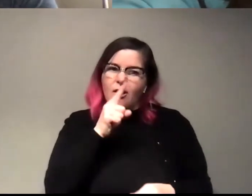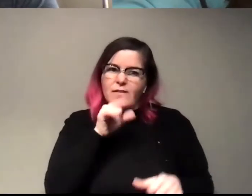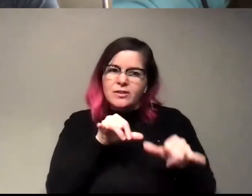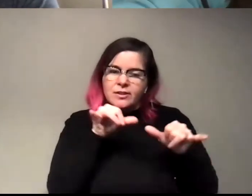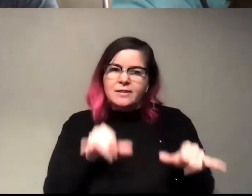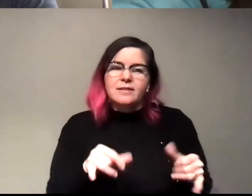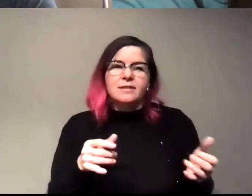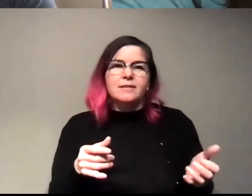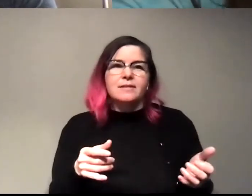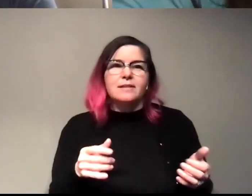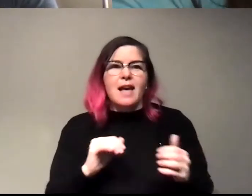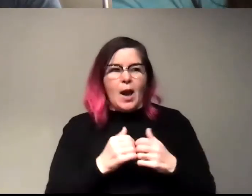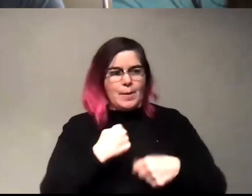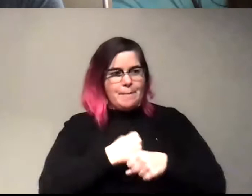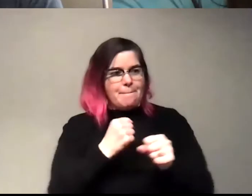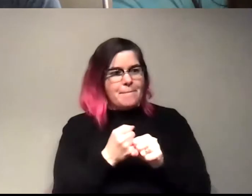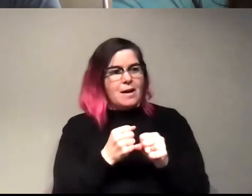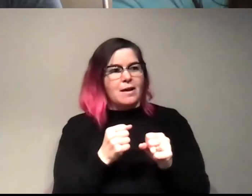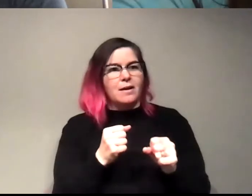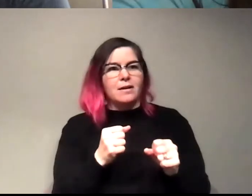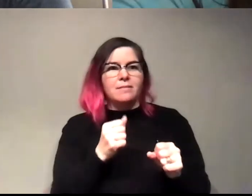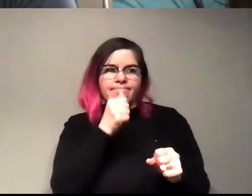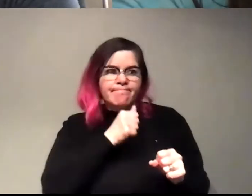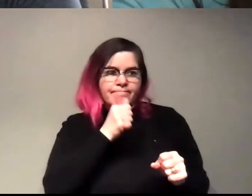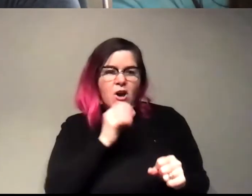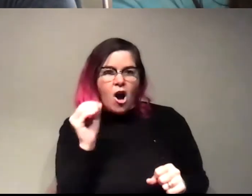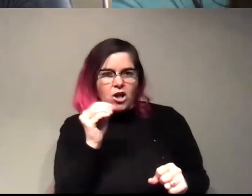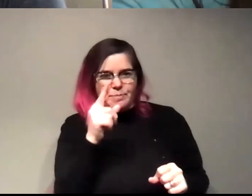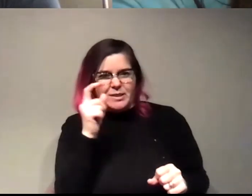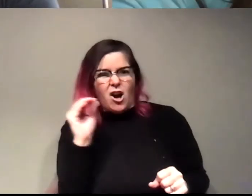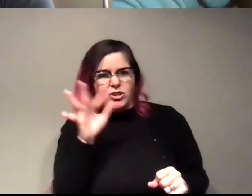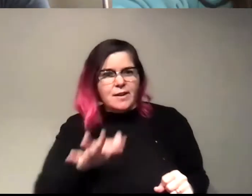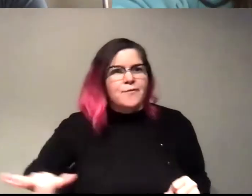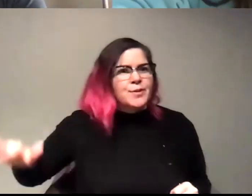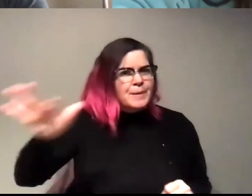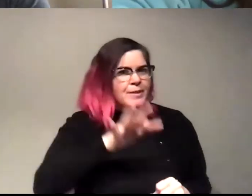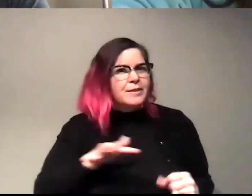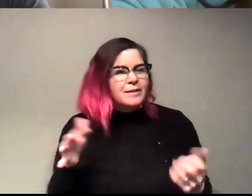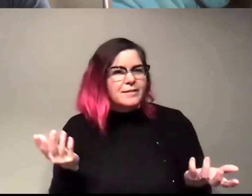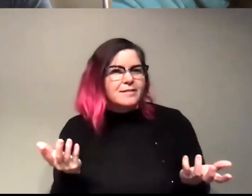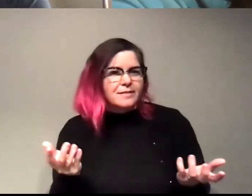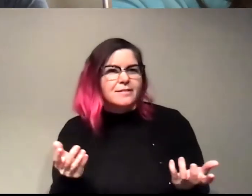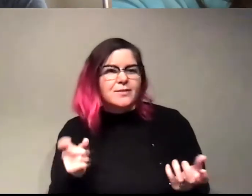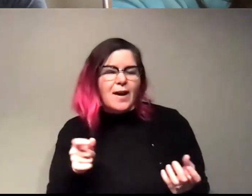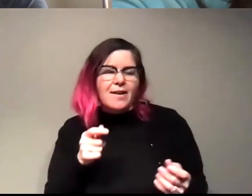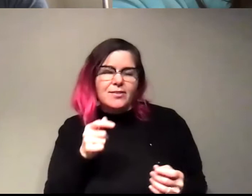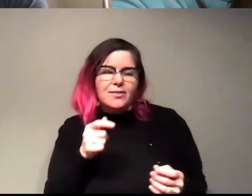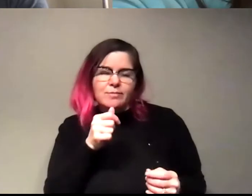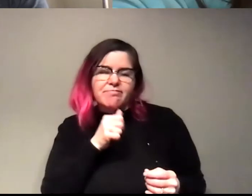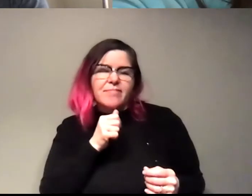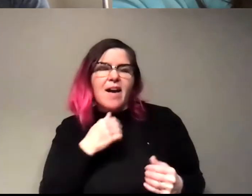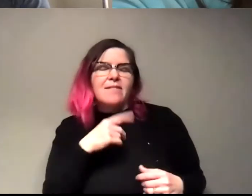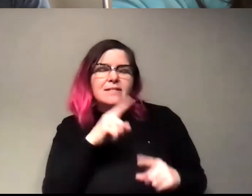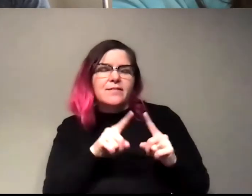is how do you make them oxygen tolerant? Cause oxygen is around everywhere. Uh, and it's something, you something you have to deal with and there are strategies for that.